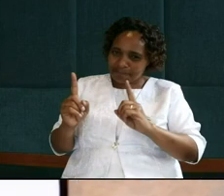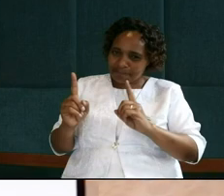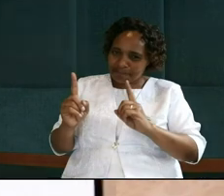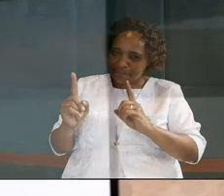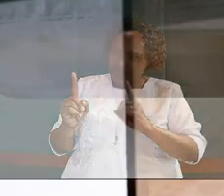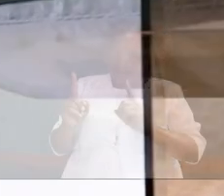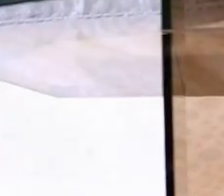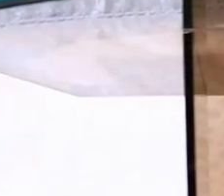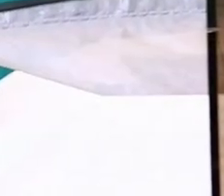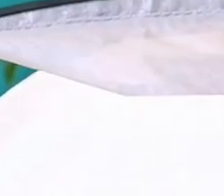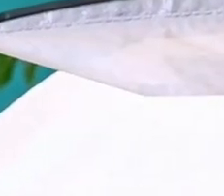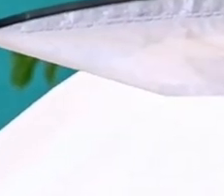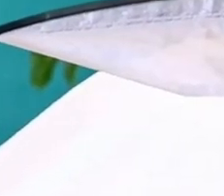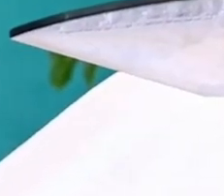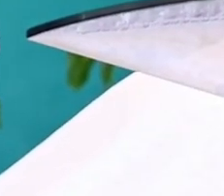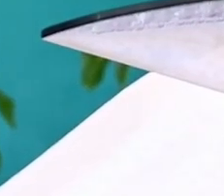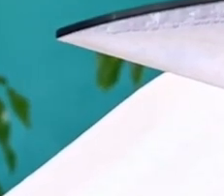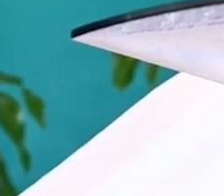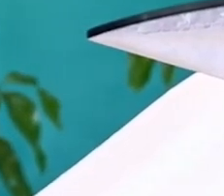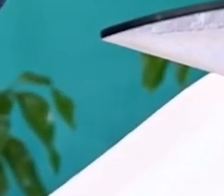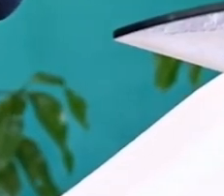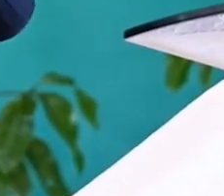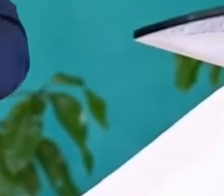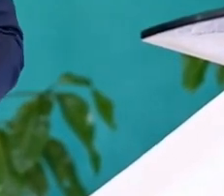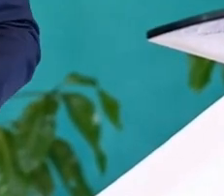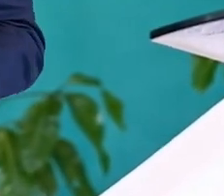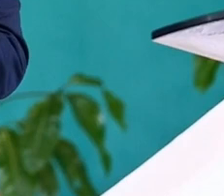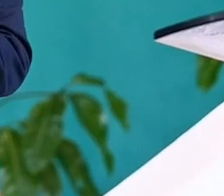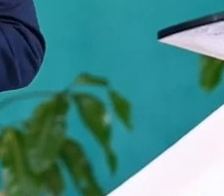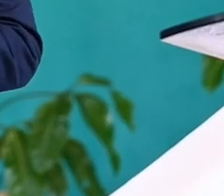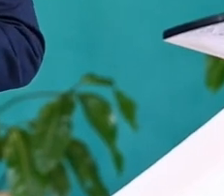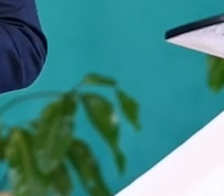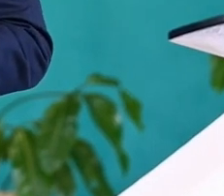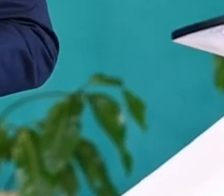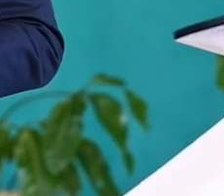Ellen G. White says, as they were walking into the upper room,